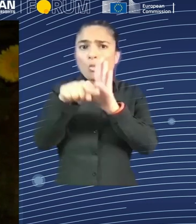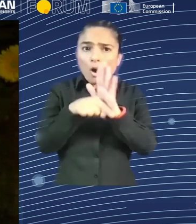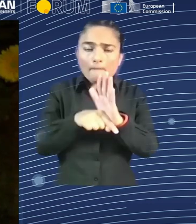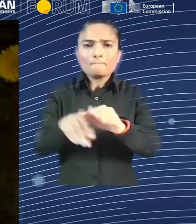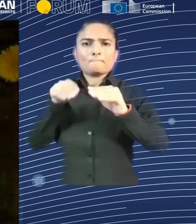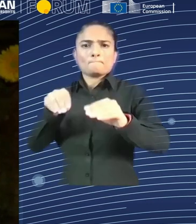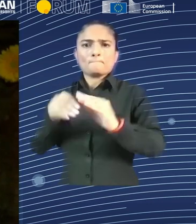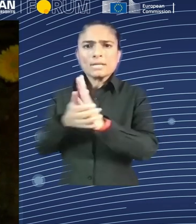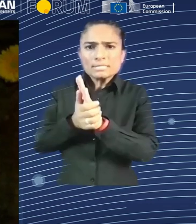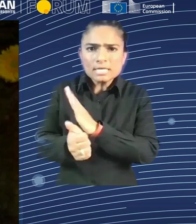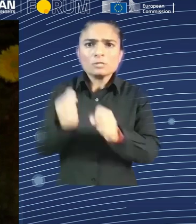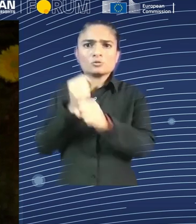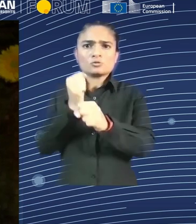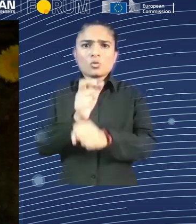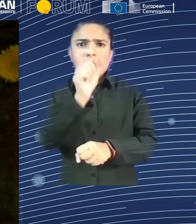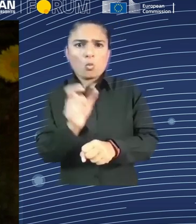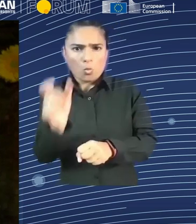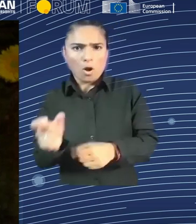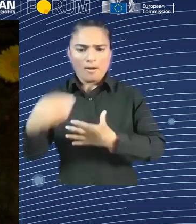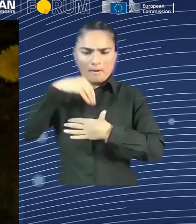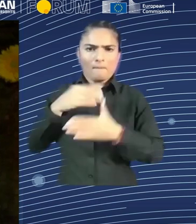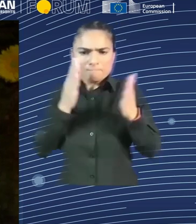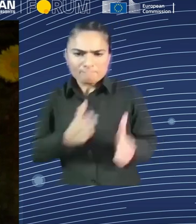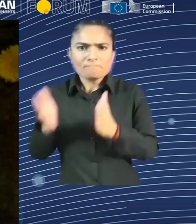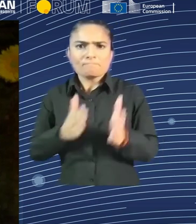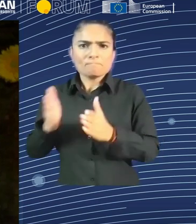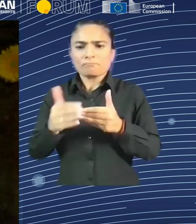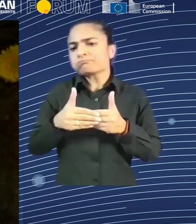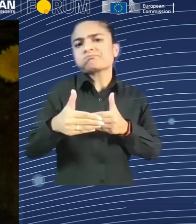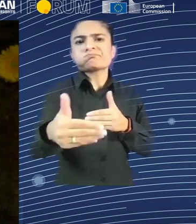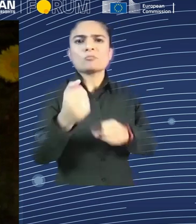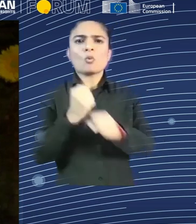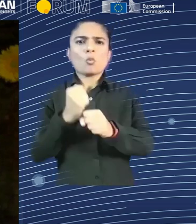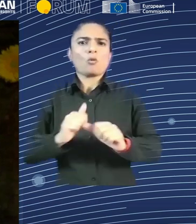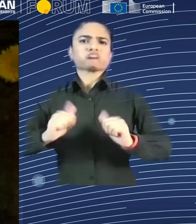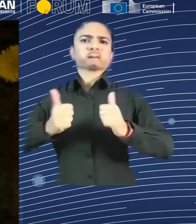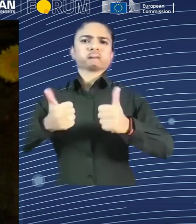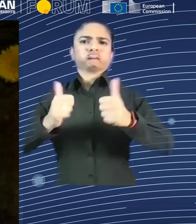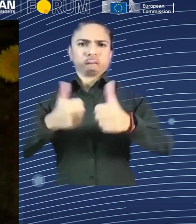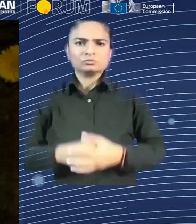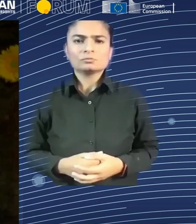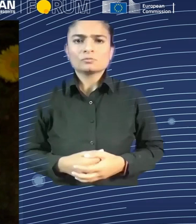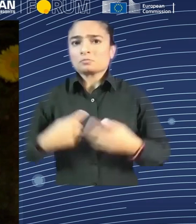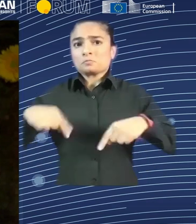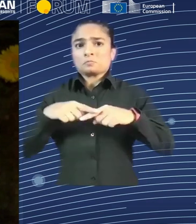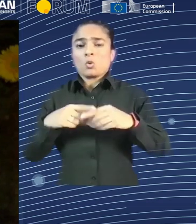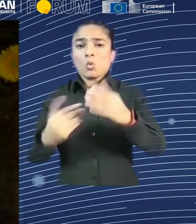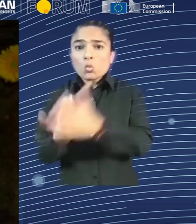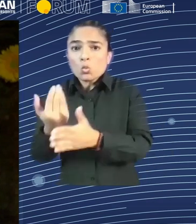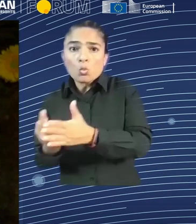area of us or everyone have to talk about